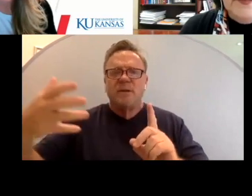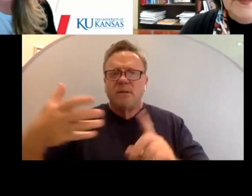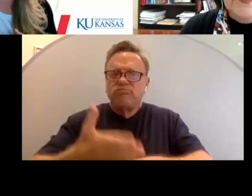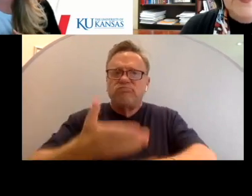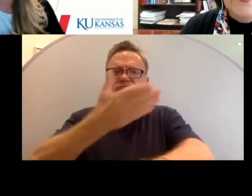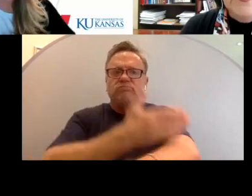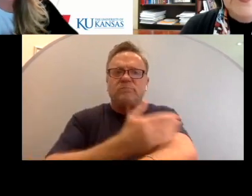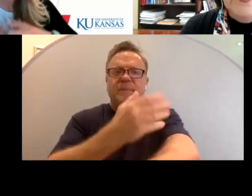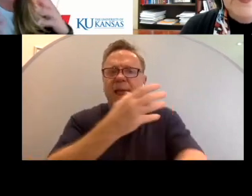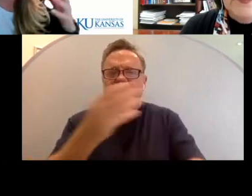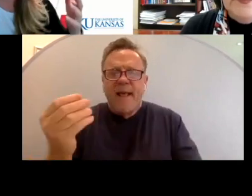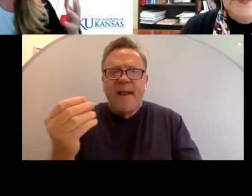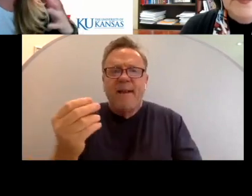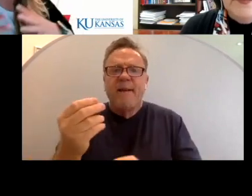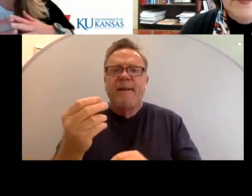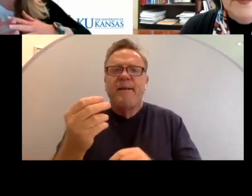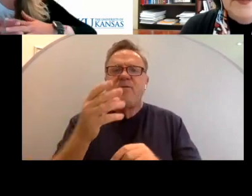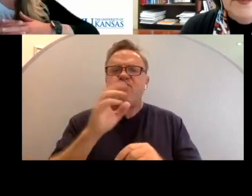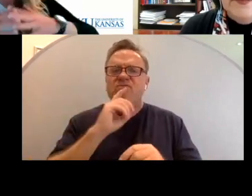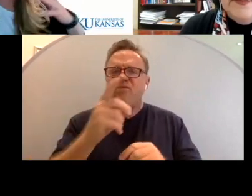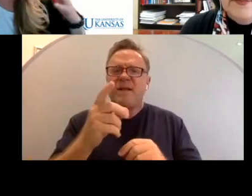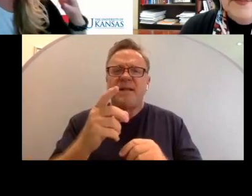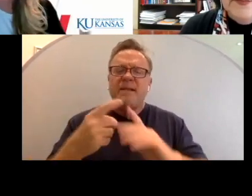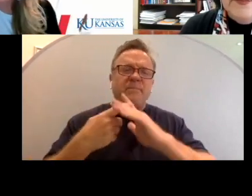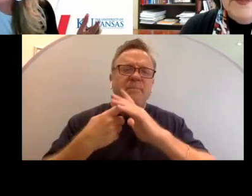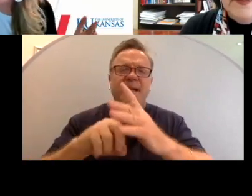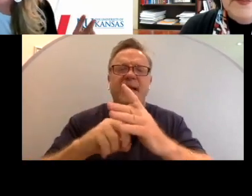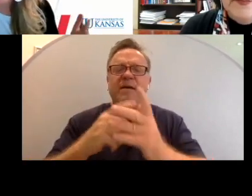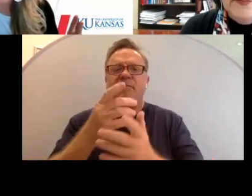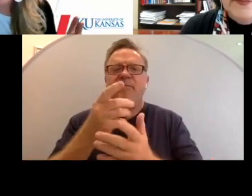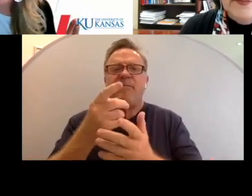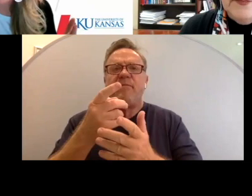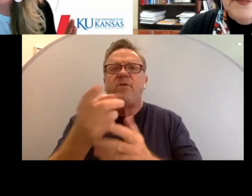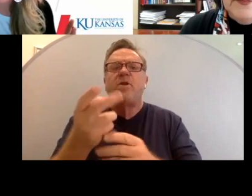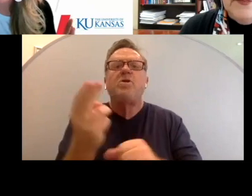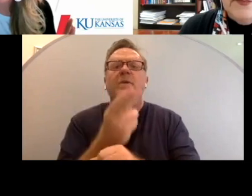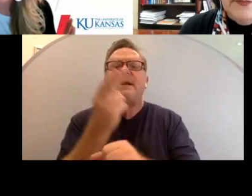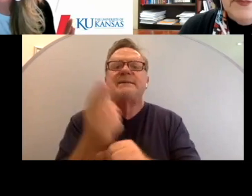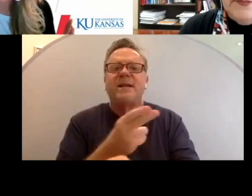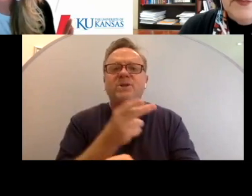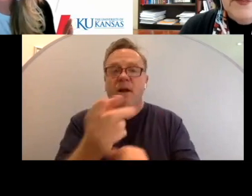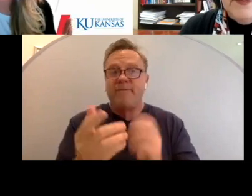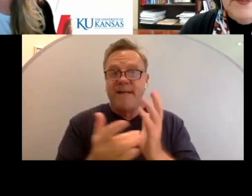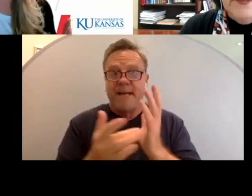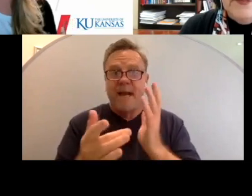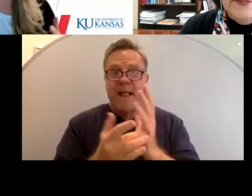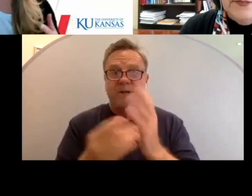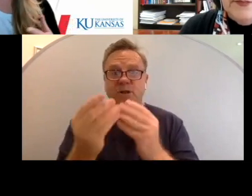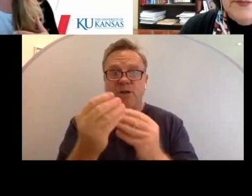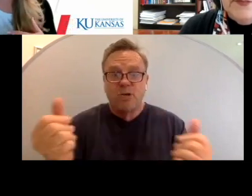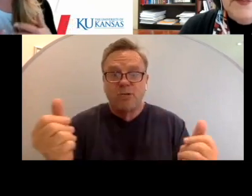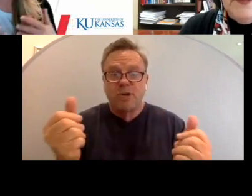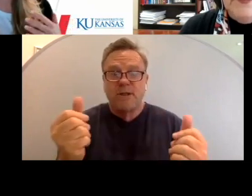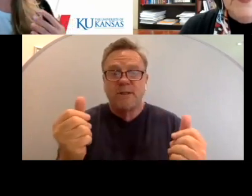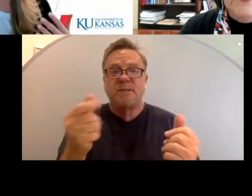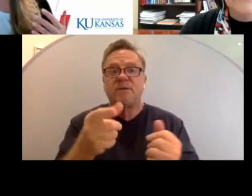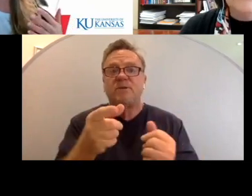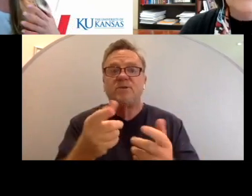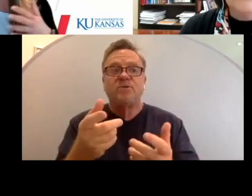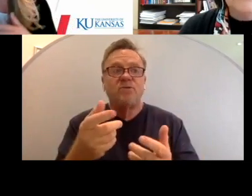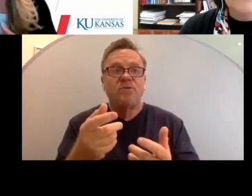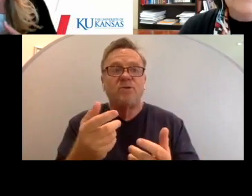the catapult of what is the utilization of technology technology solutions to gain